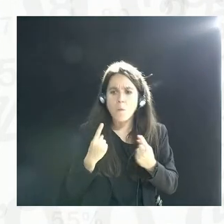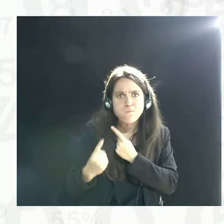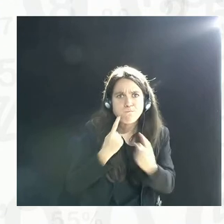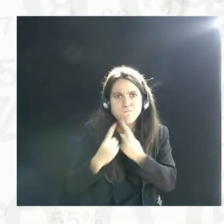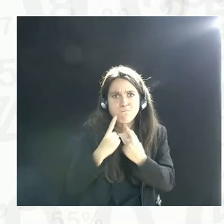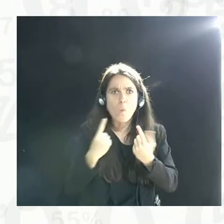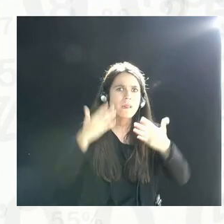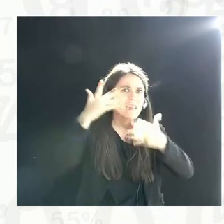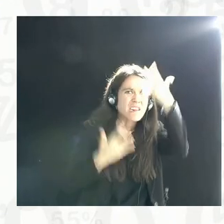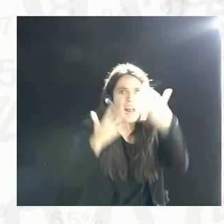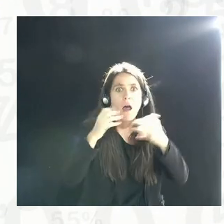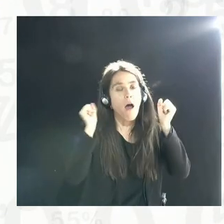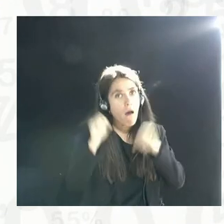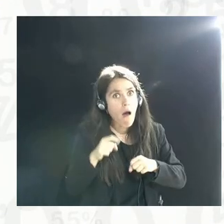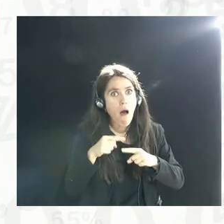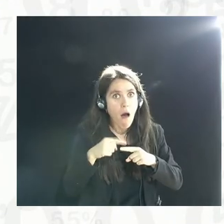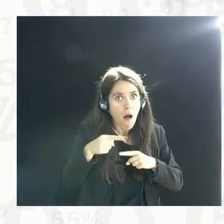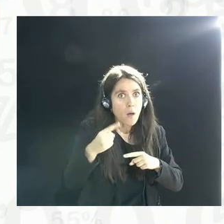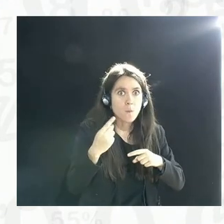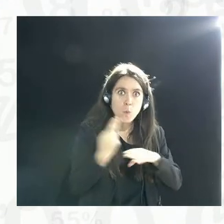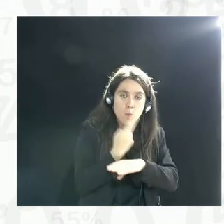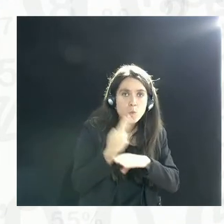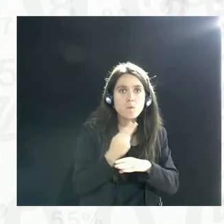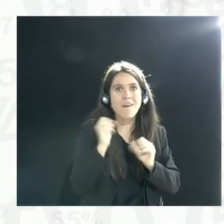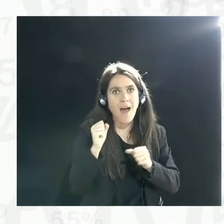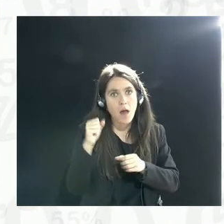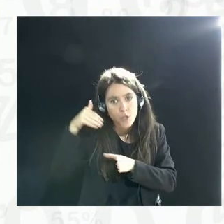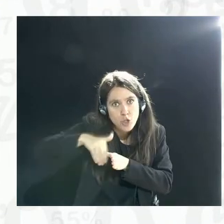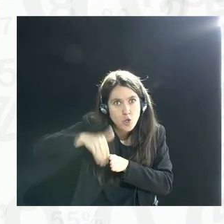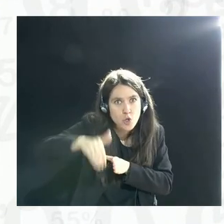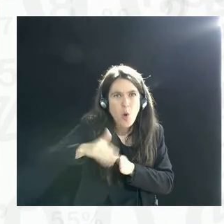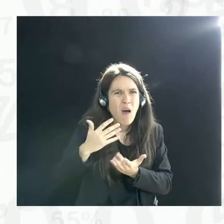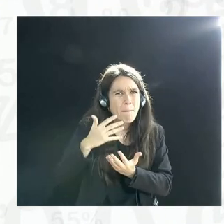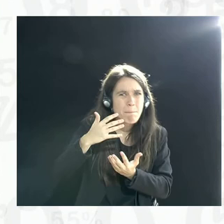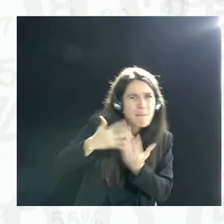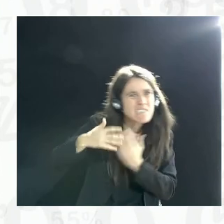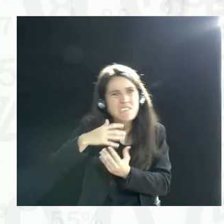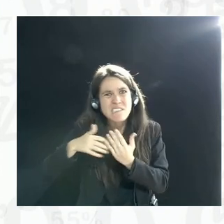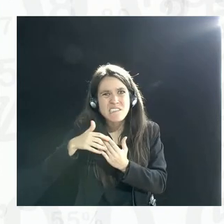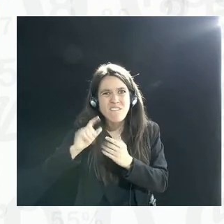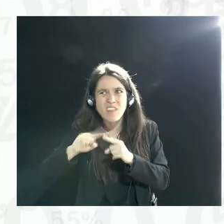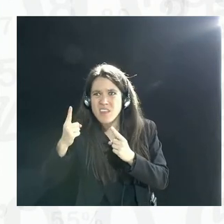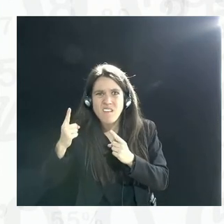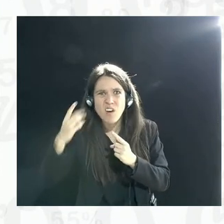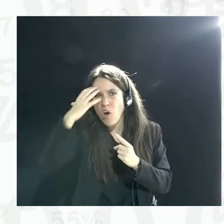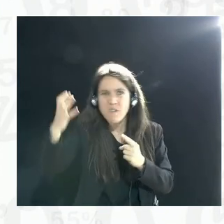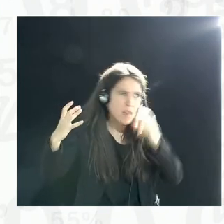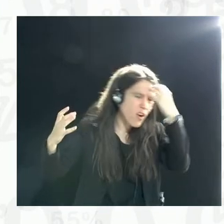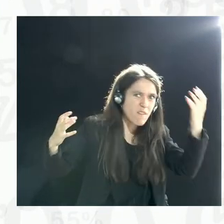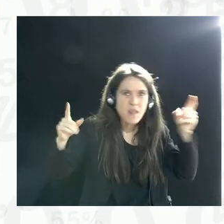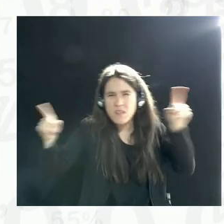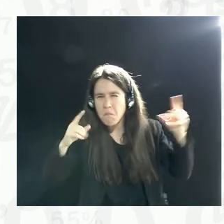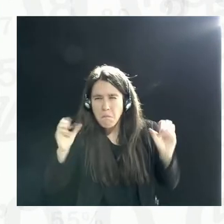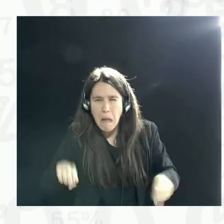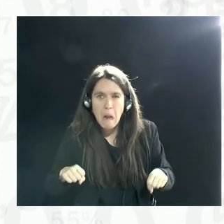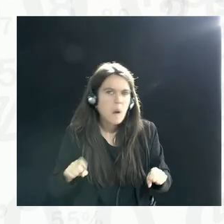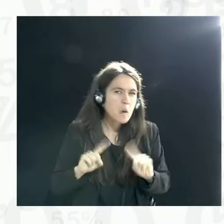different kinds of data be used for? How should it be stored? Can it actually be mixed or used by a different government agency or not?